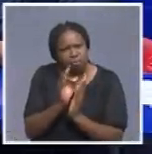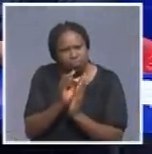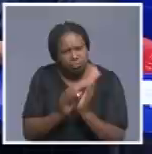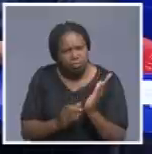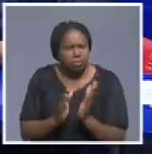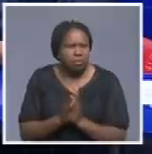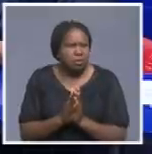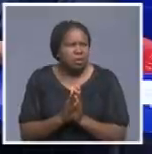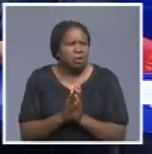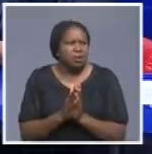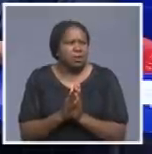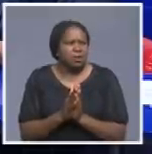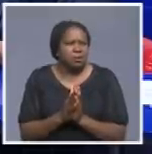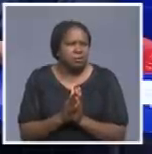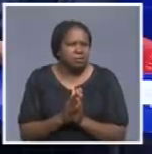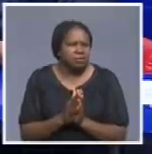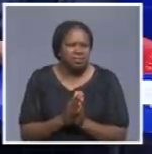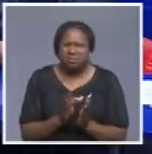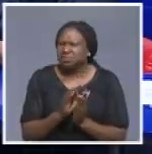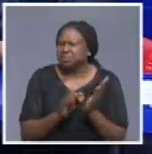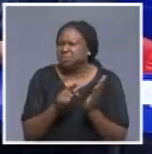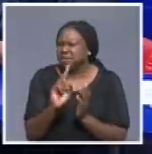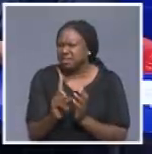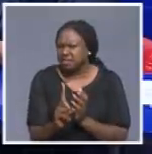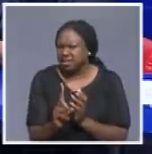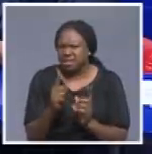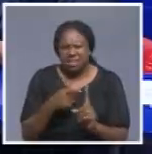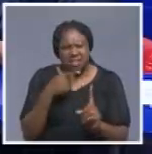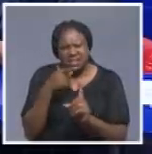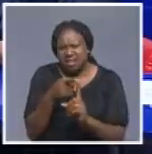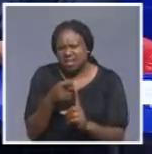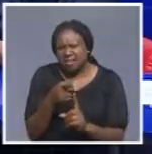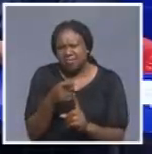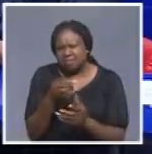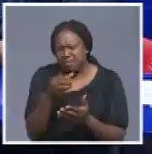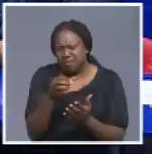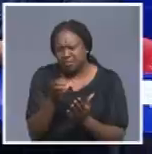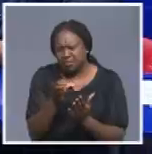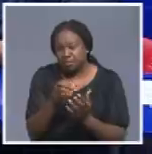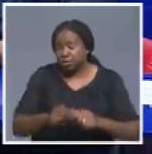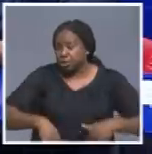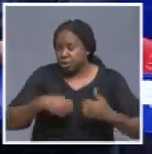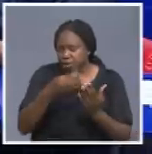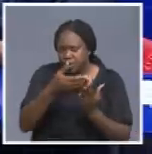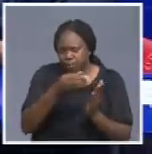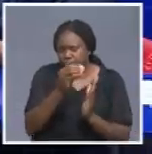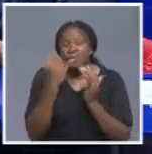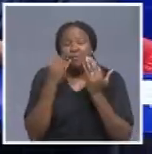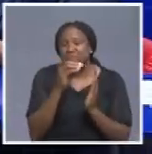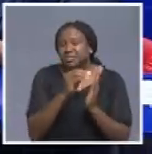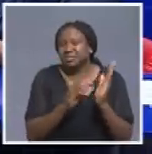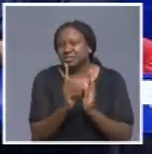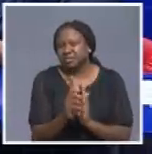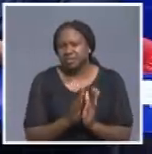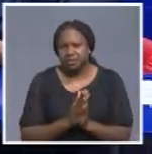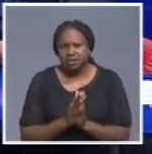arrival in the country, of course, but what exactly is that and what purpose does it serve in the first place? Yes, that is what